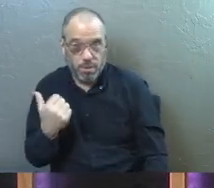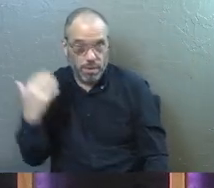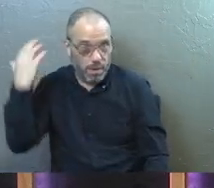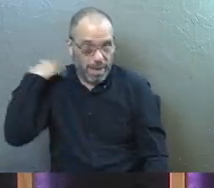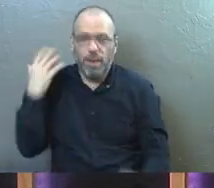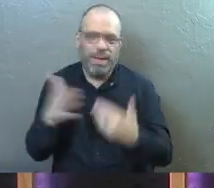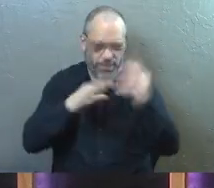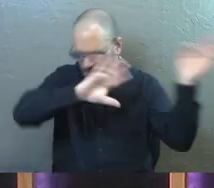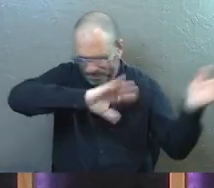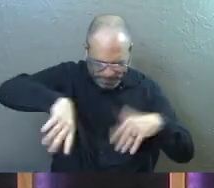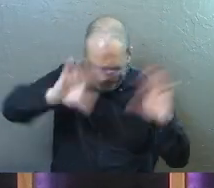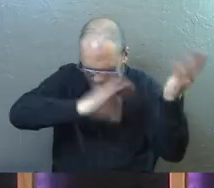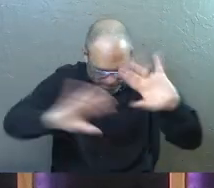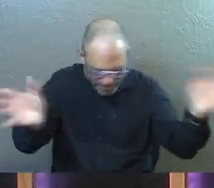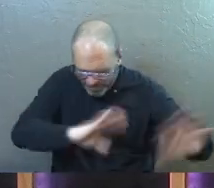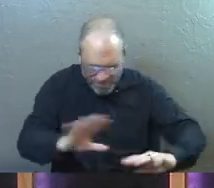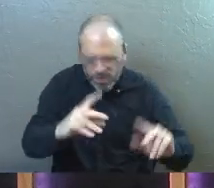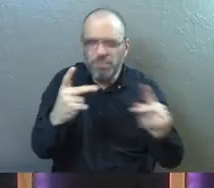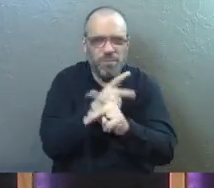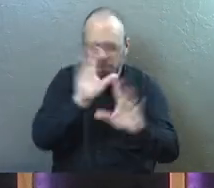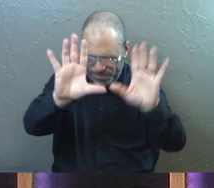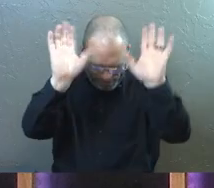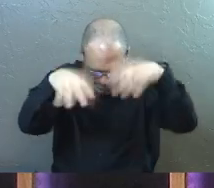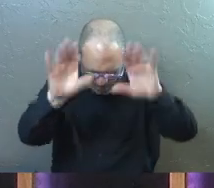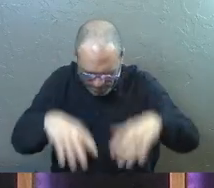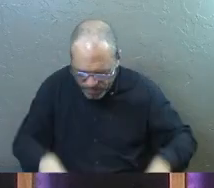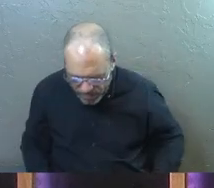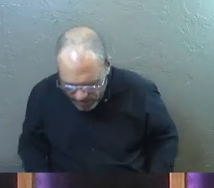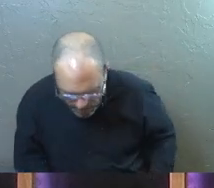would like? Anyway, you figure it out.